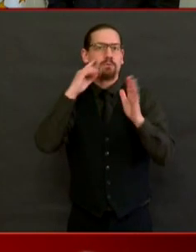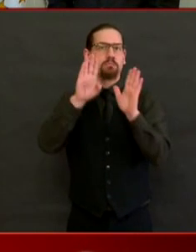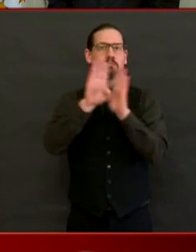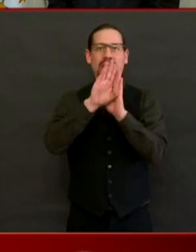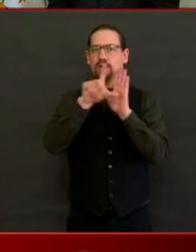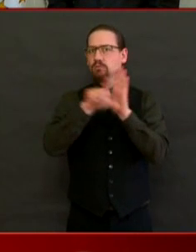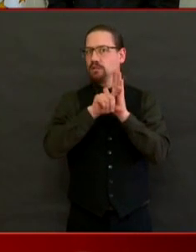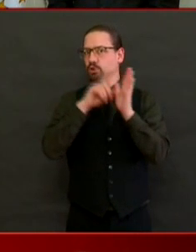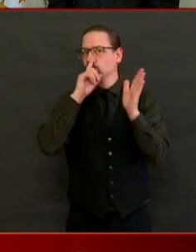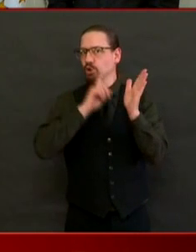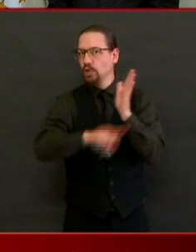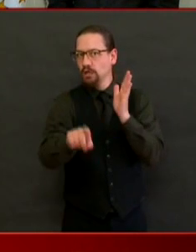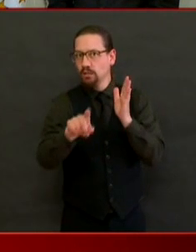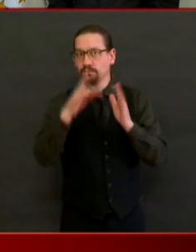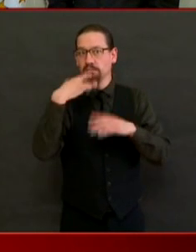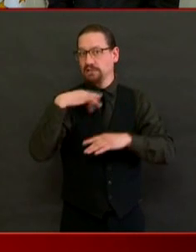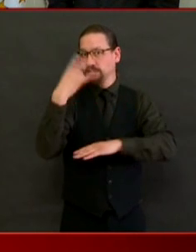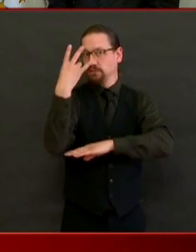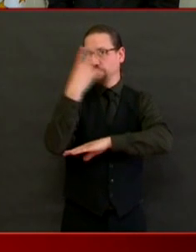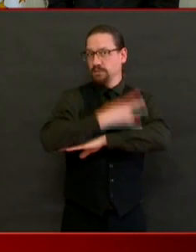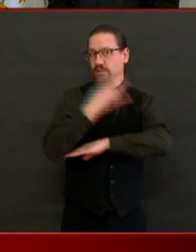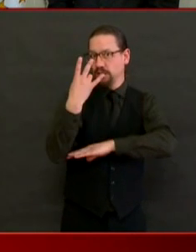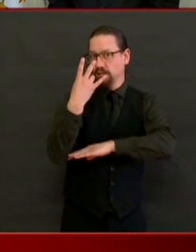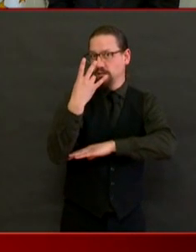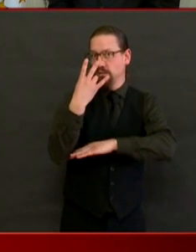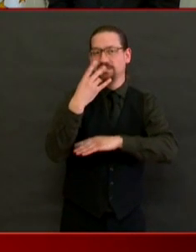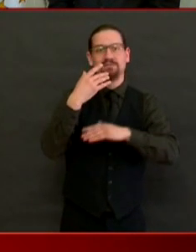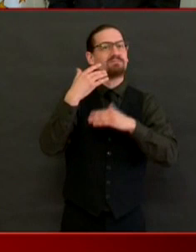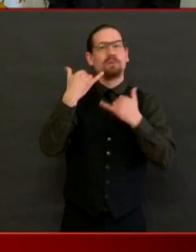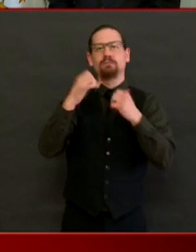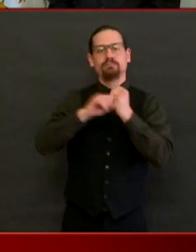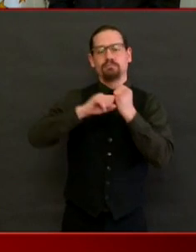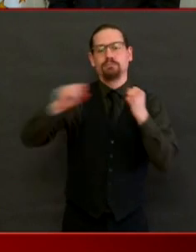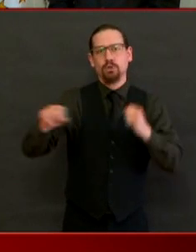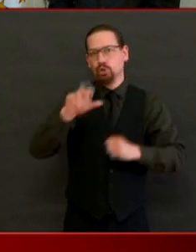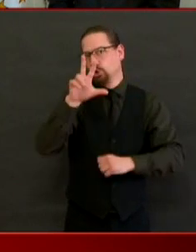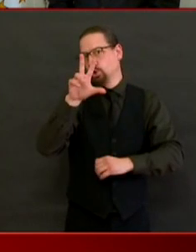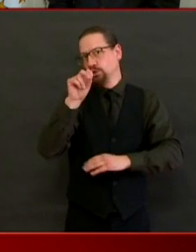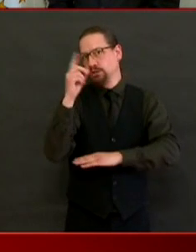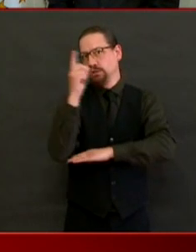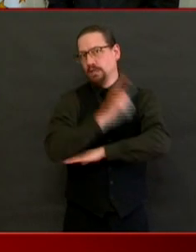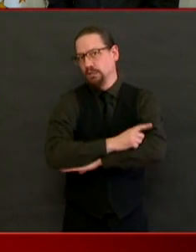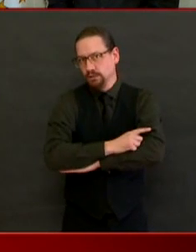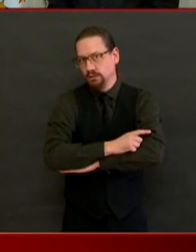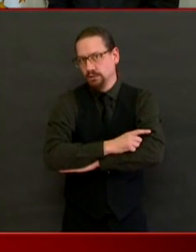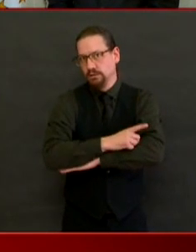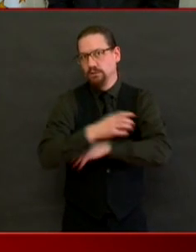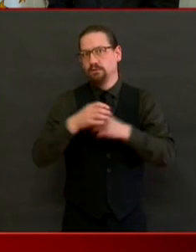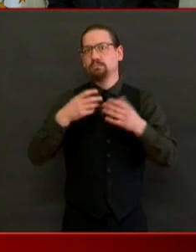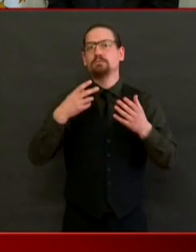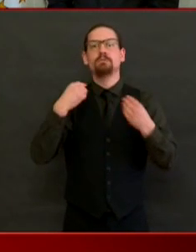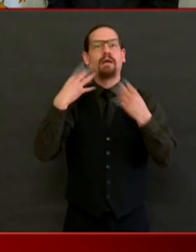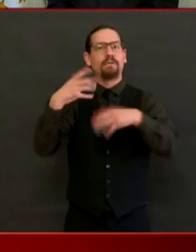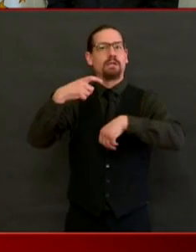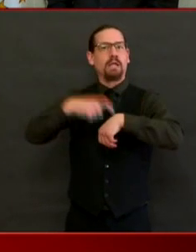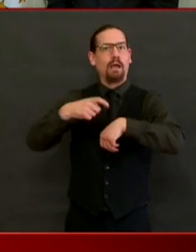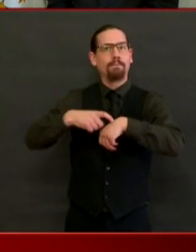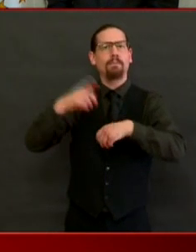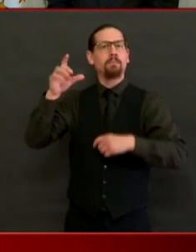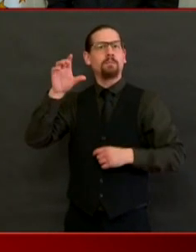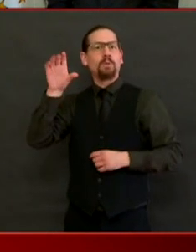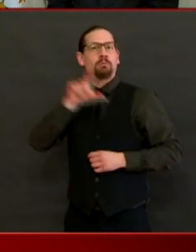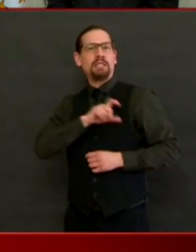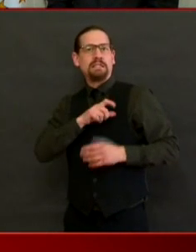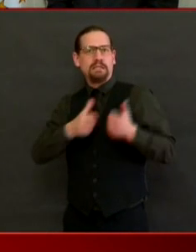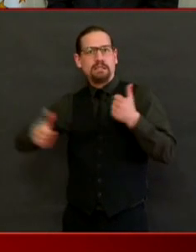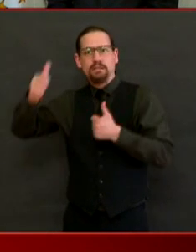I want Rhode Islanders to feel secure that these background checks are happening, and we're giving police and the state police